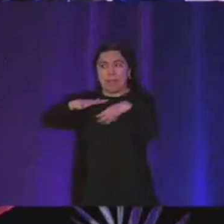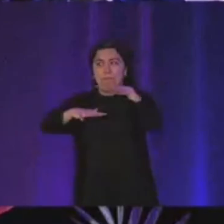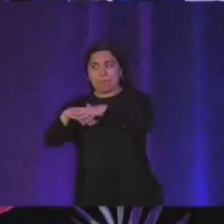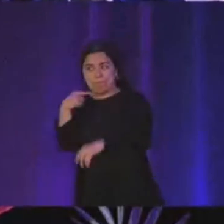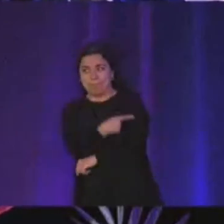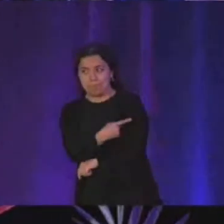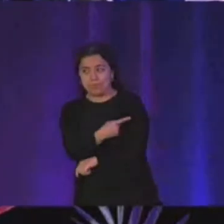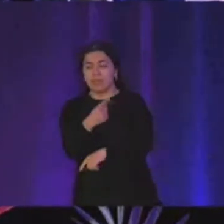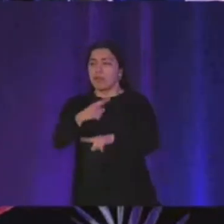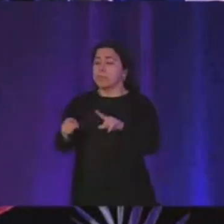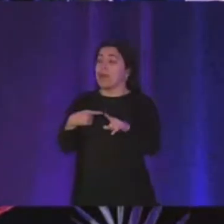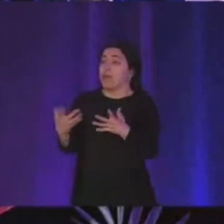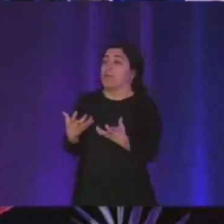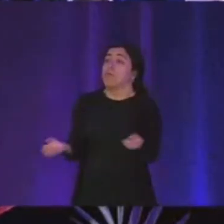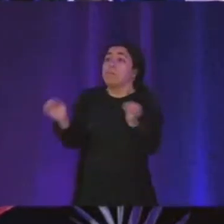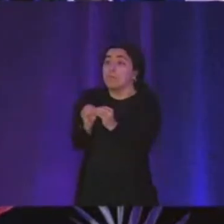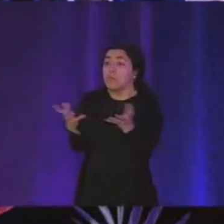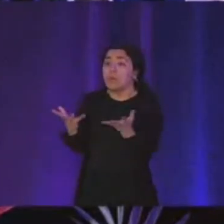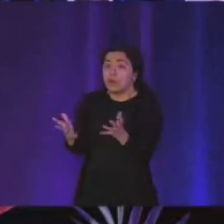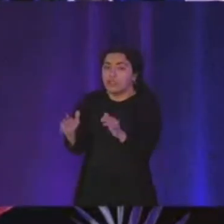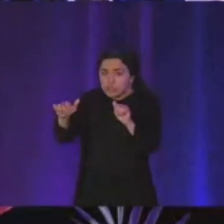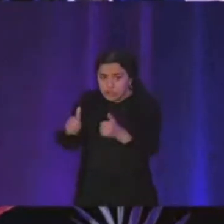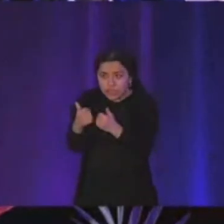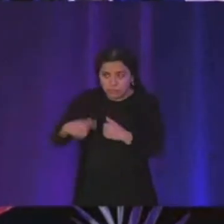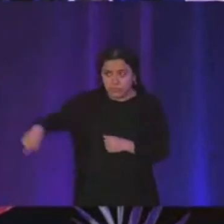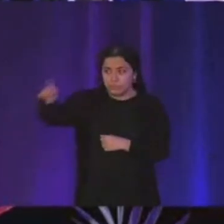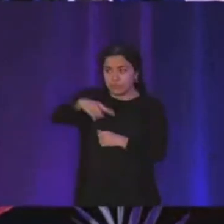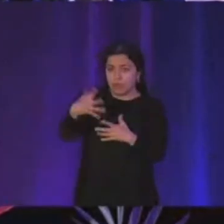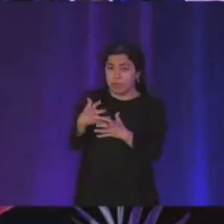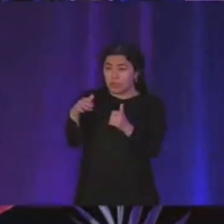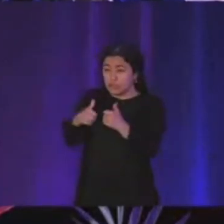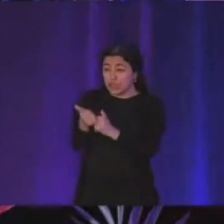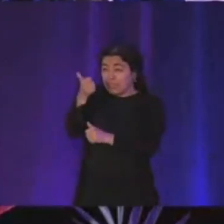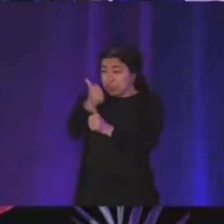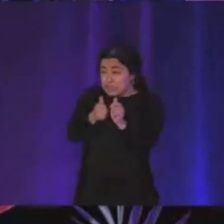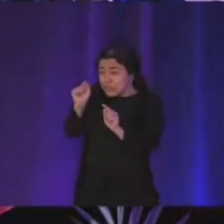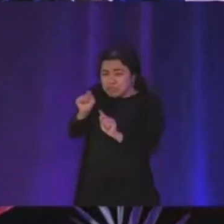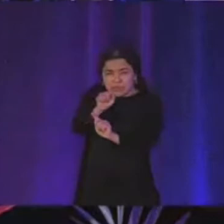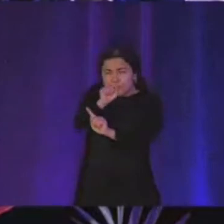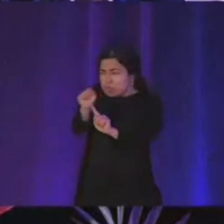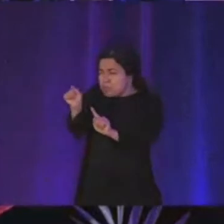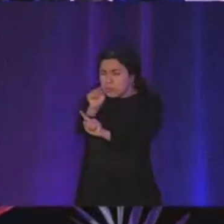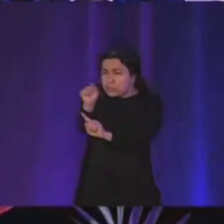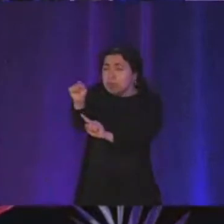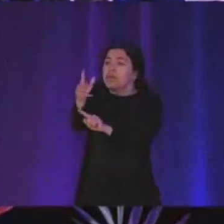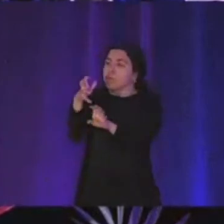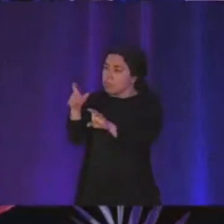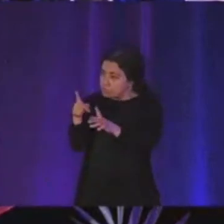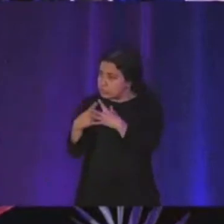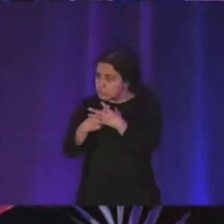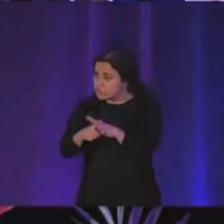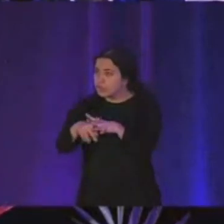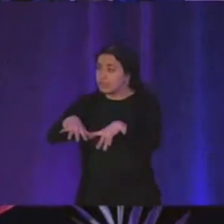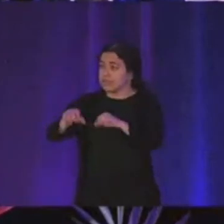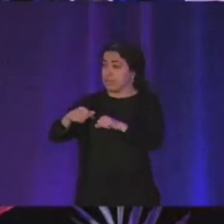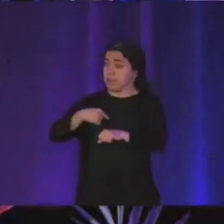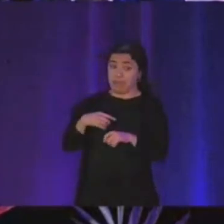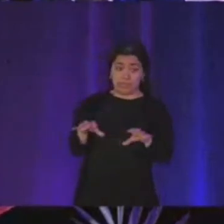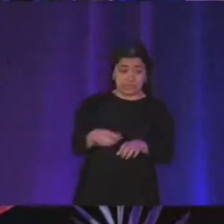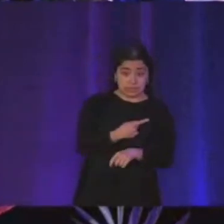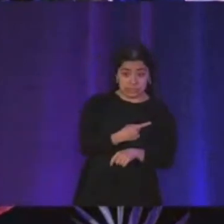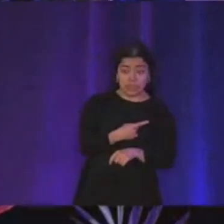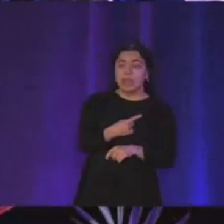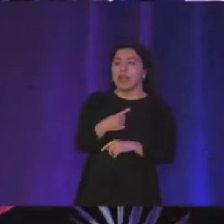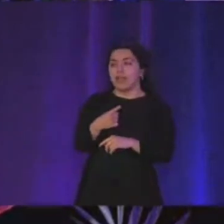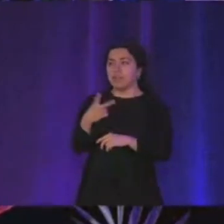like even more is like to challenge you i want to challenge like every single one of you to like start taking what i did and build